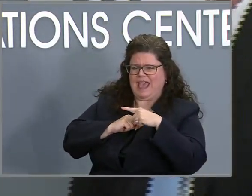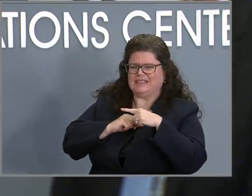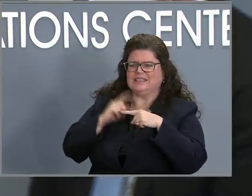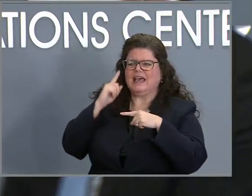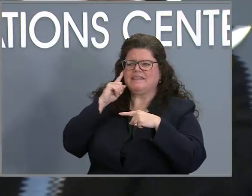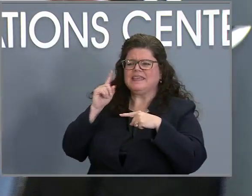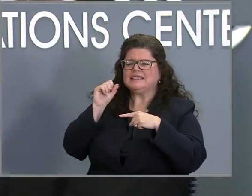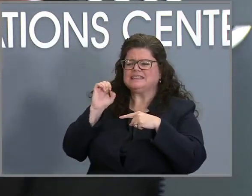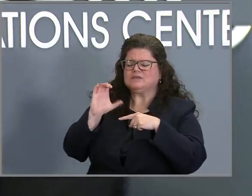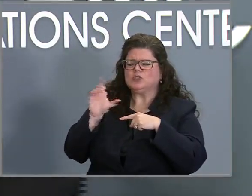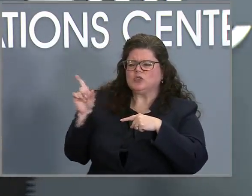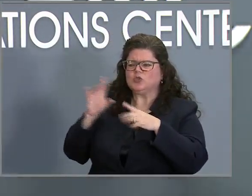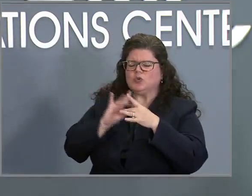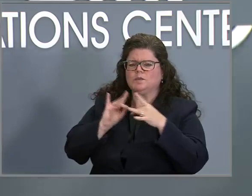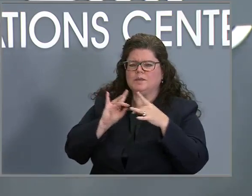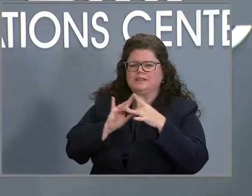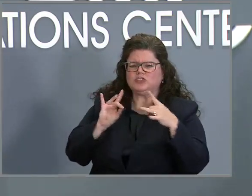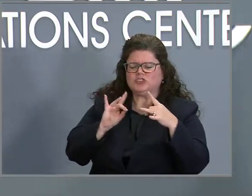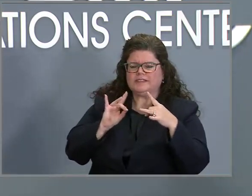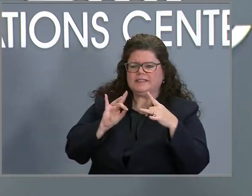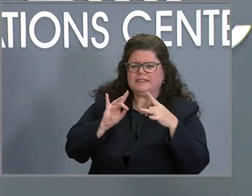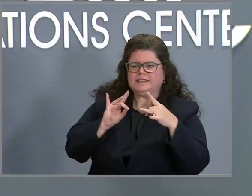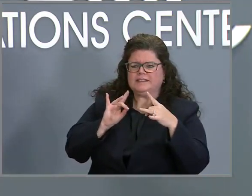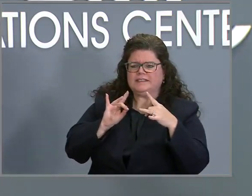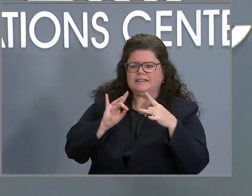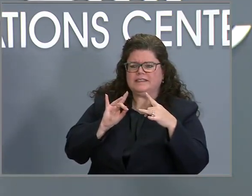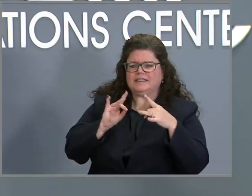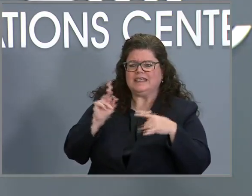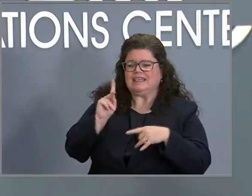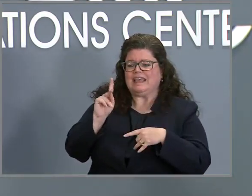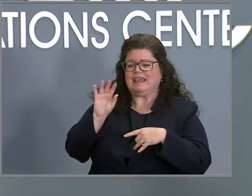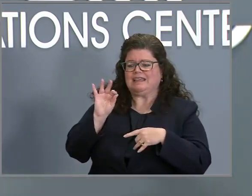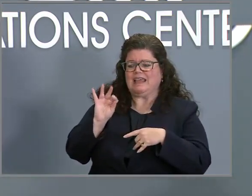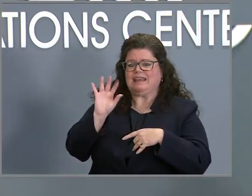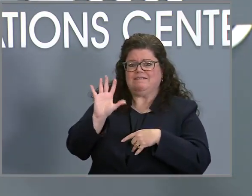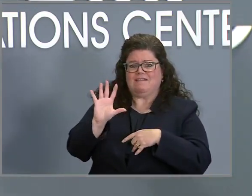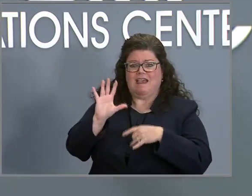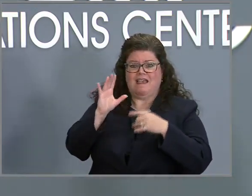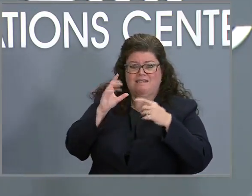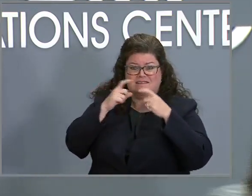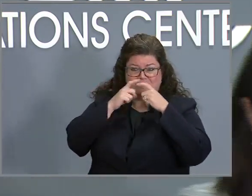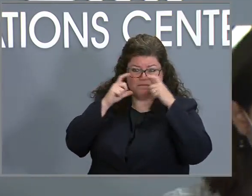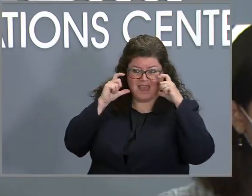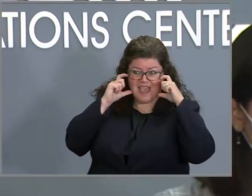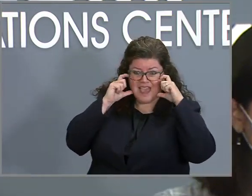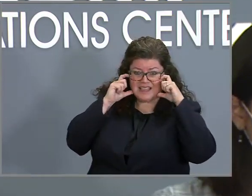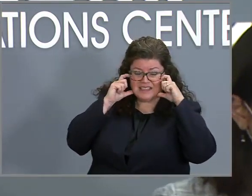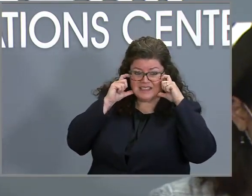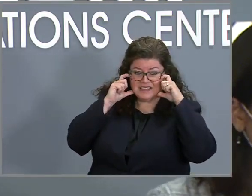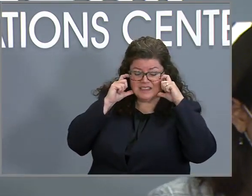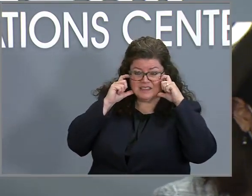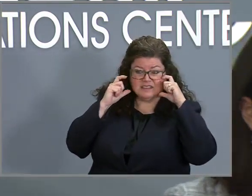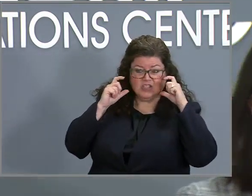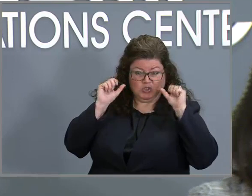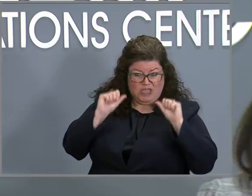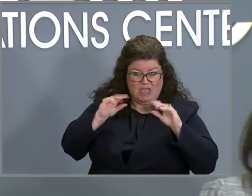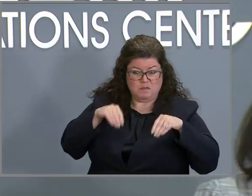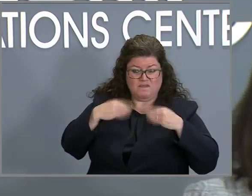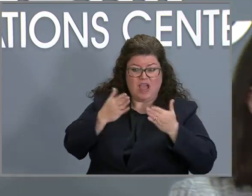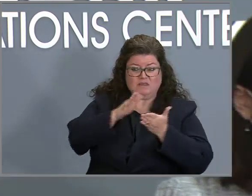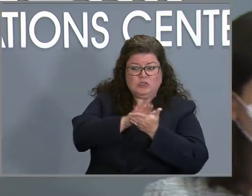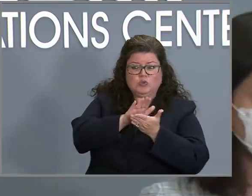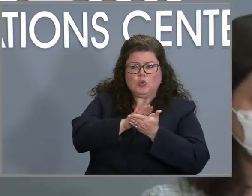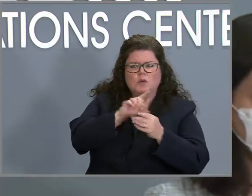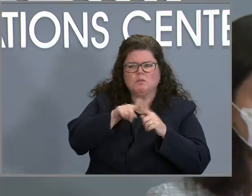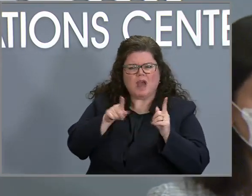Kinsley had mentioned about these, um, the K 95 mass being available, but, um, to potential school staff, but only upon